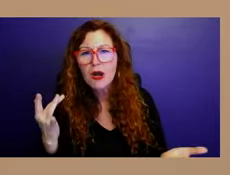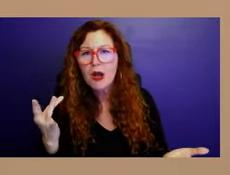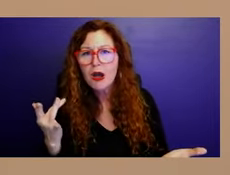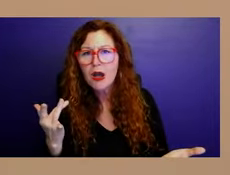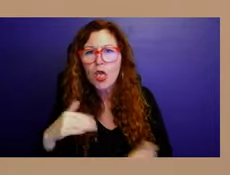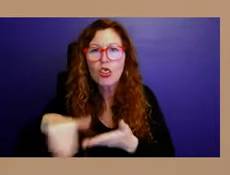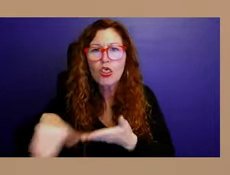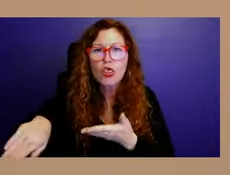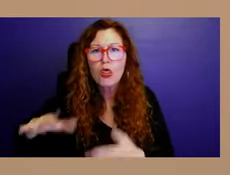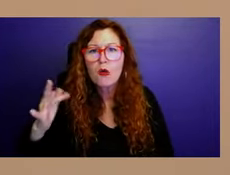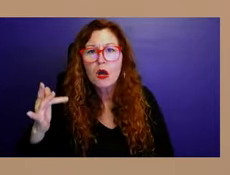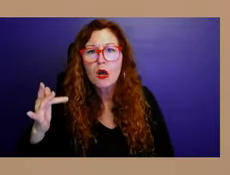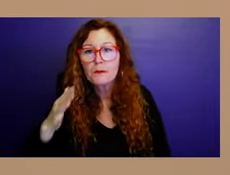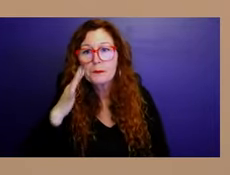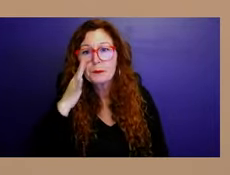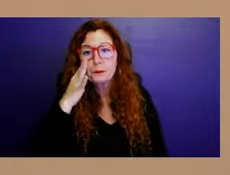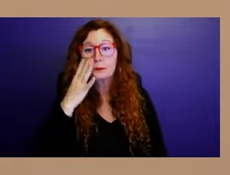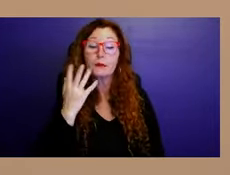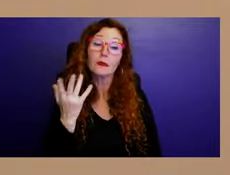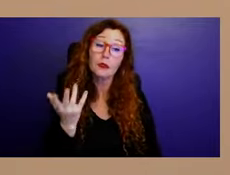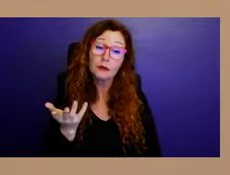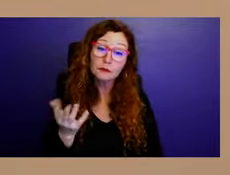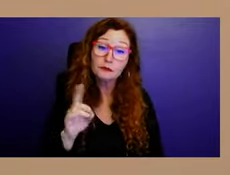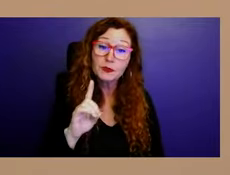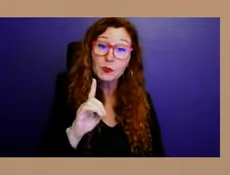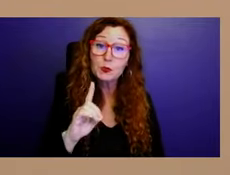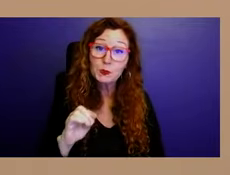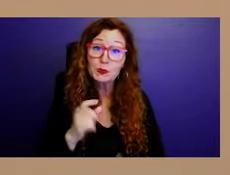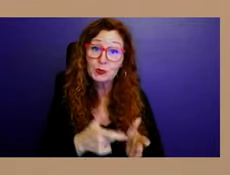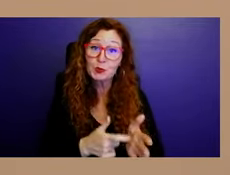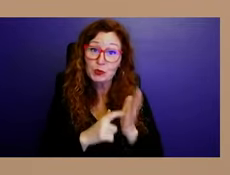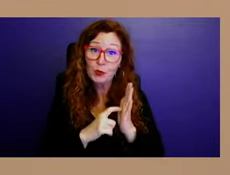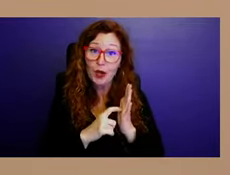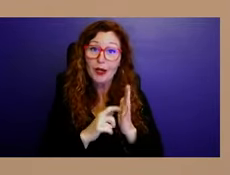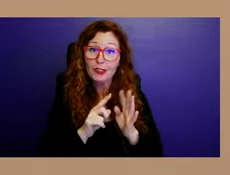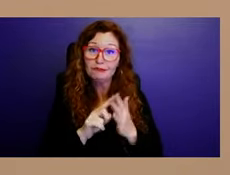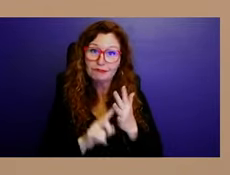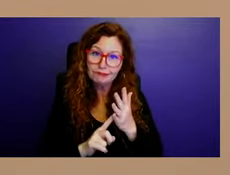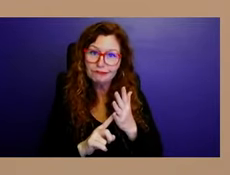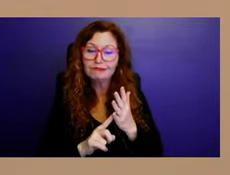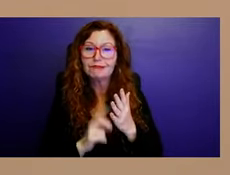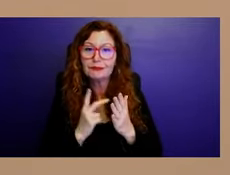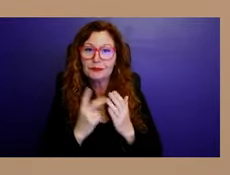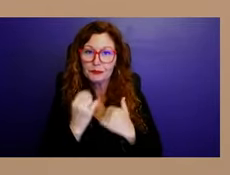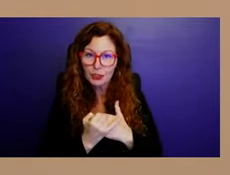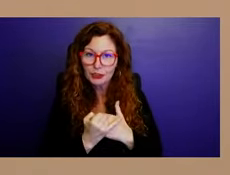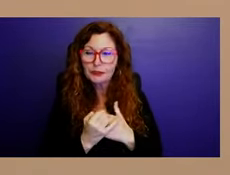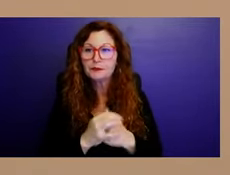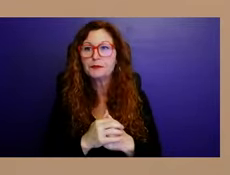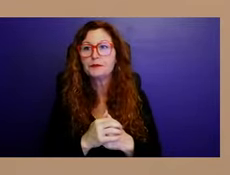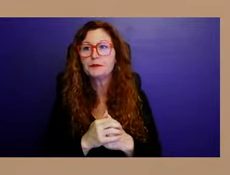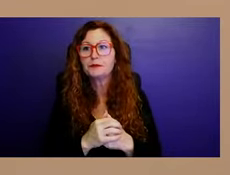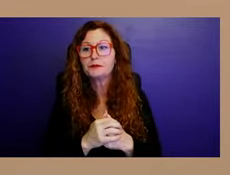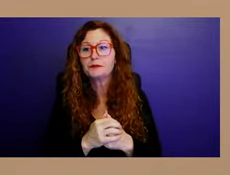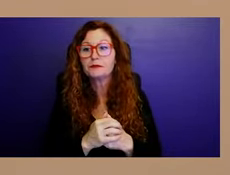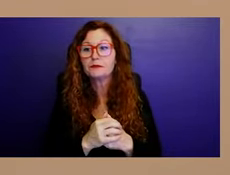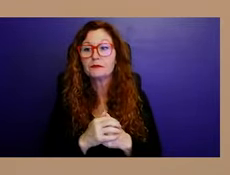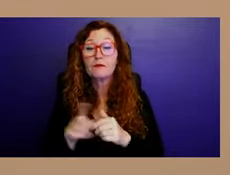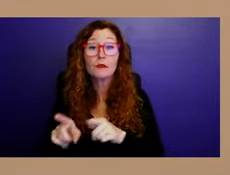we do require this of, of these types of projects. Um, another goal of the city generally is to provide a, um,